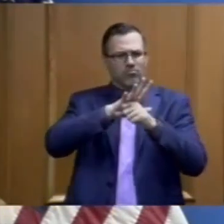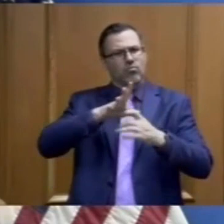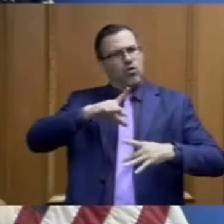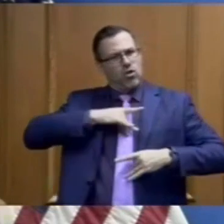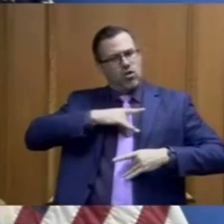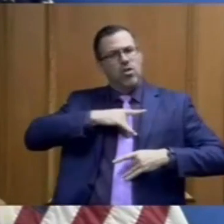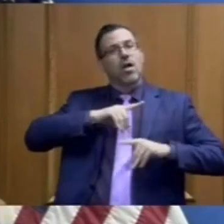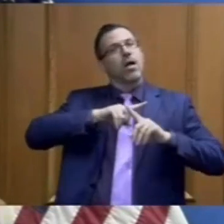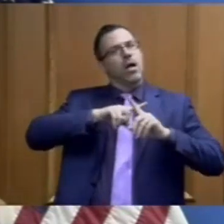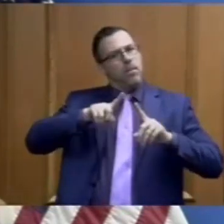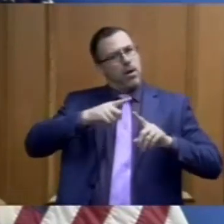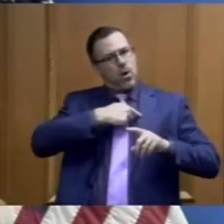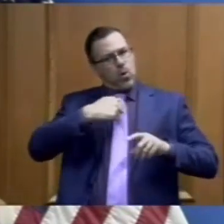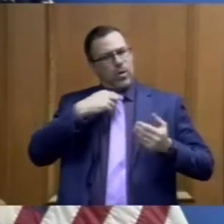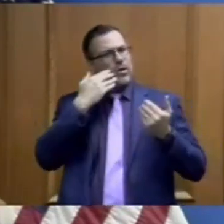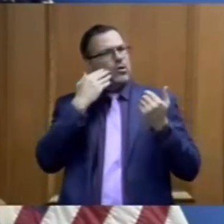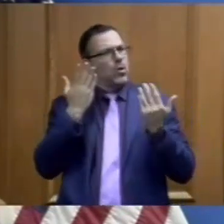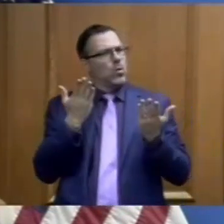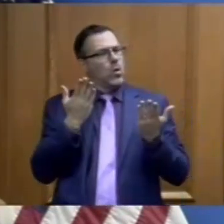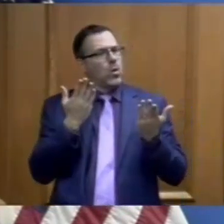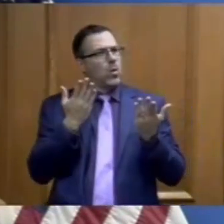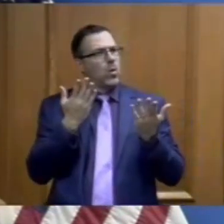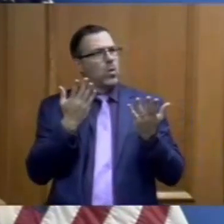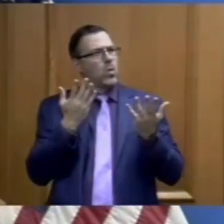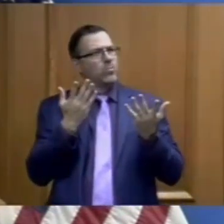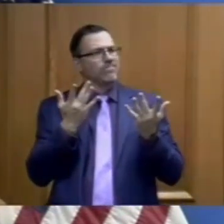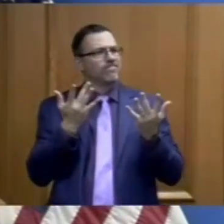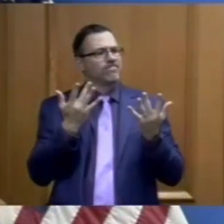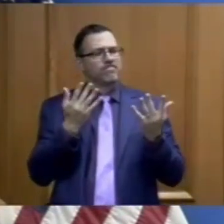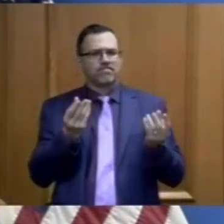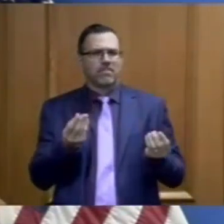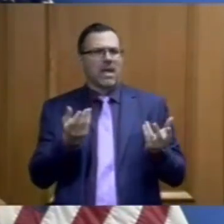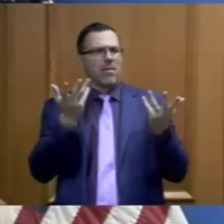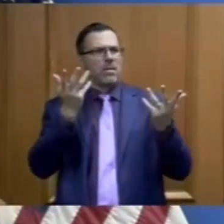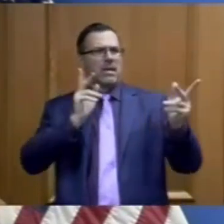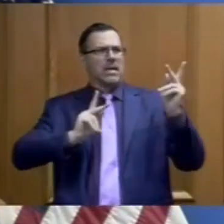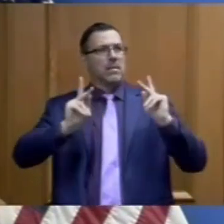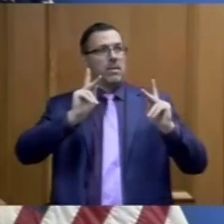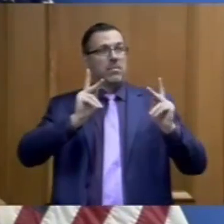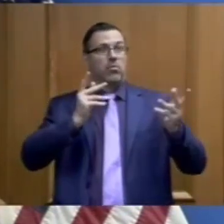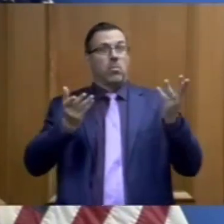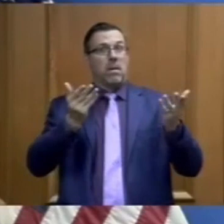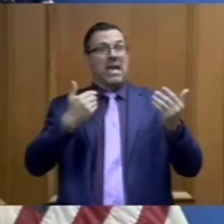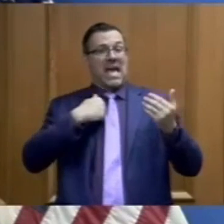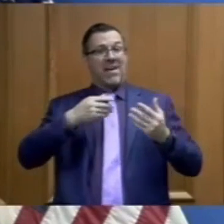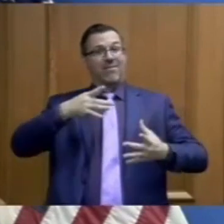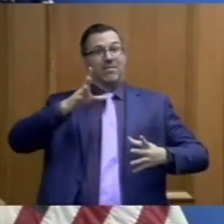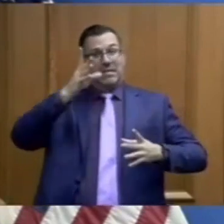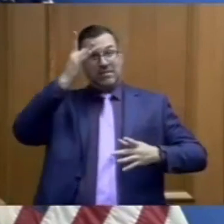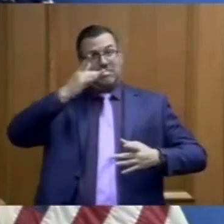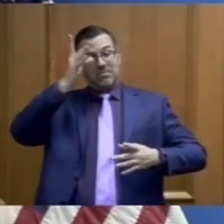we don't know how many may be carrying the virus that we have not tested yet.